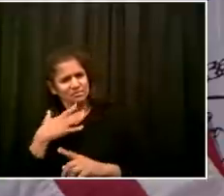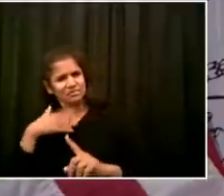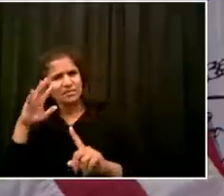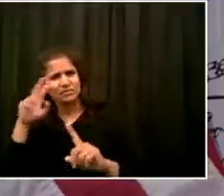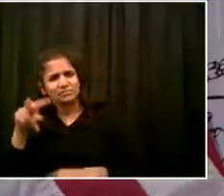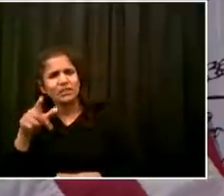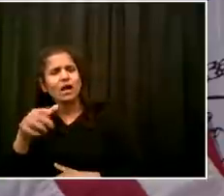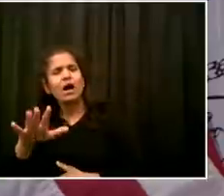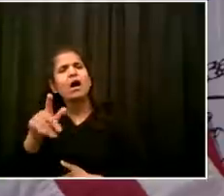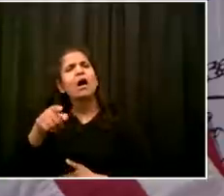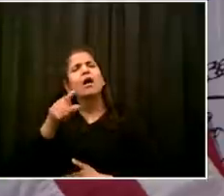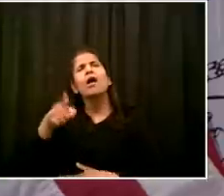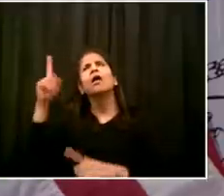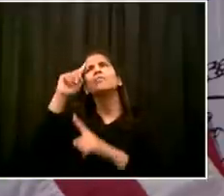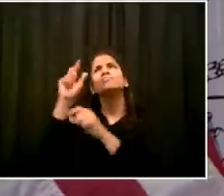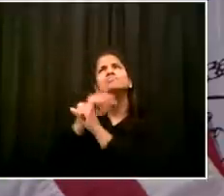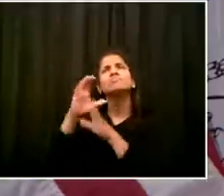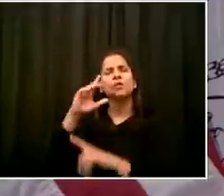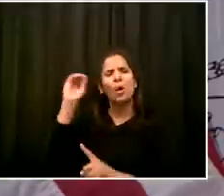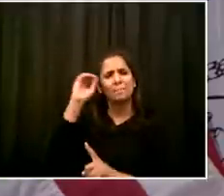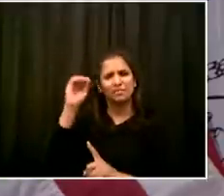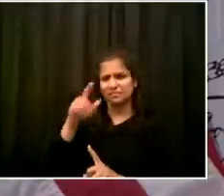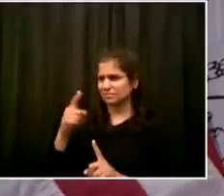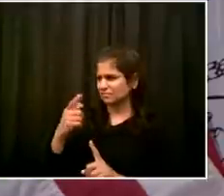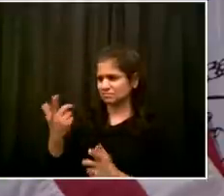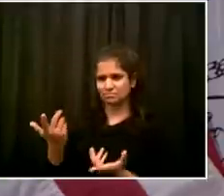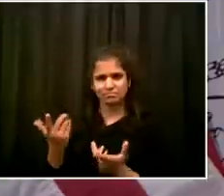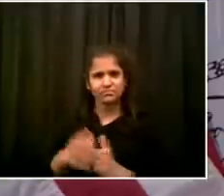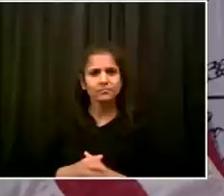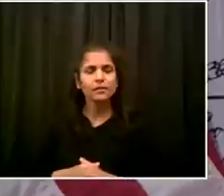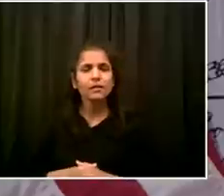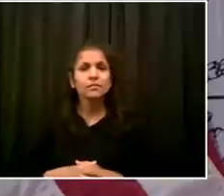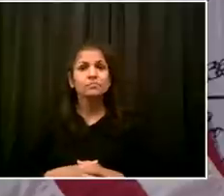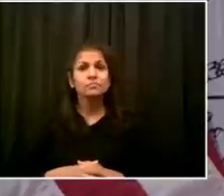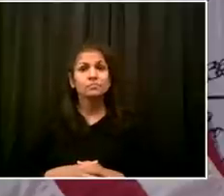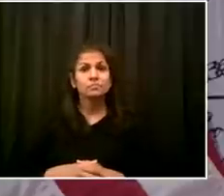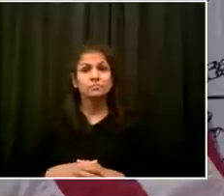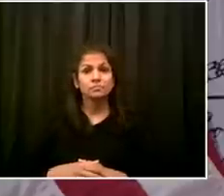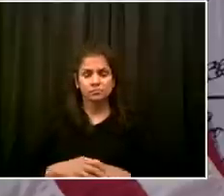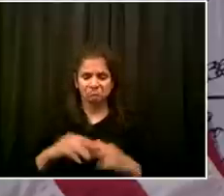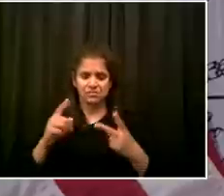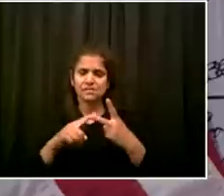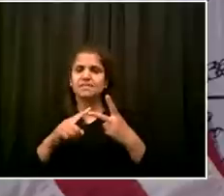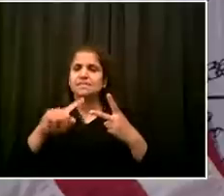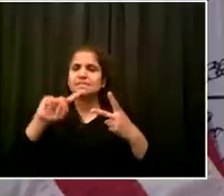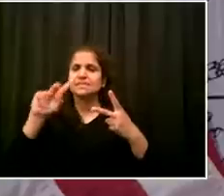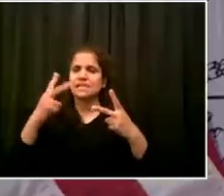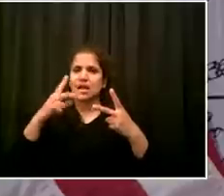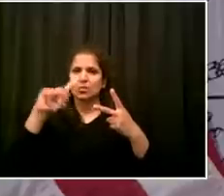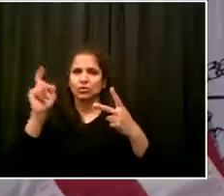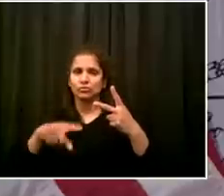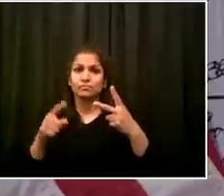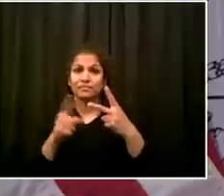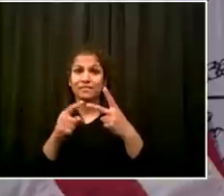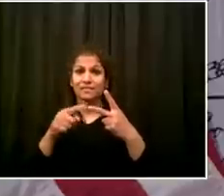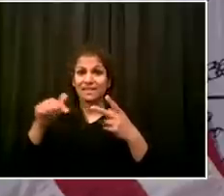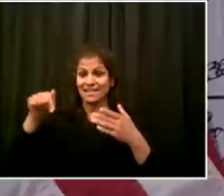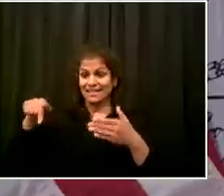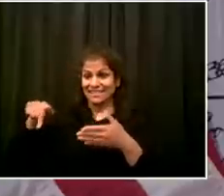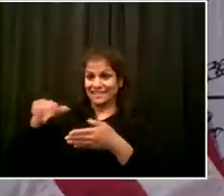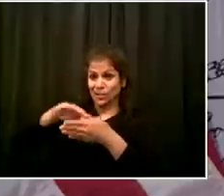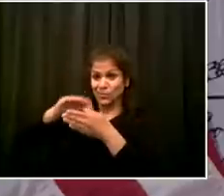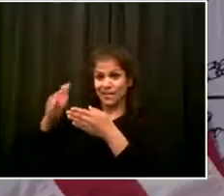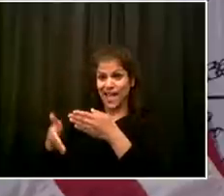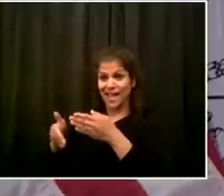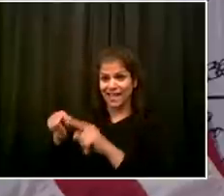secondly, we're approaching Memorial Day weekend, and we know beaches are going to be close to swimming. It seems like, though, there's still some figuring out about